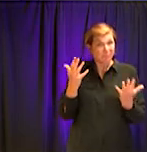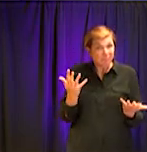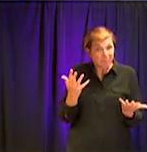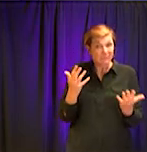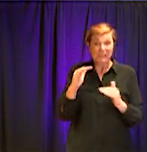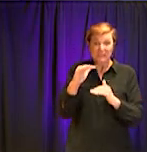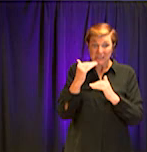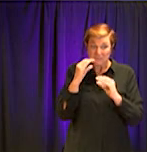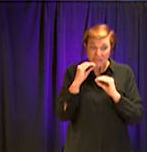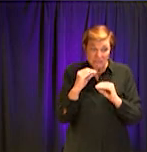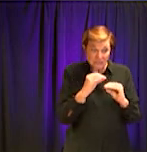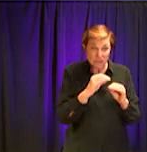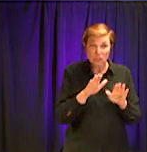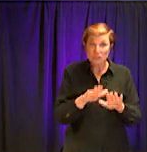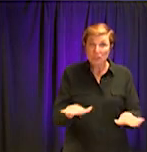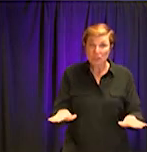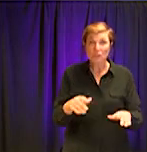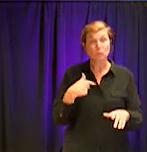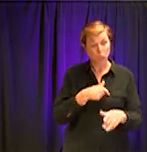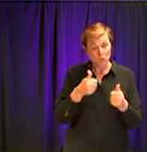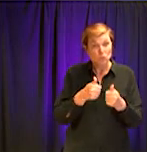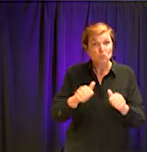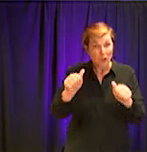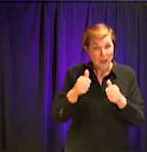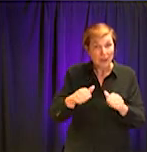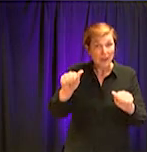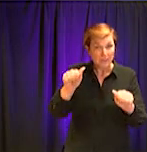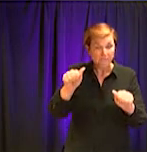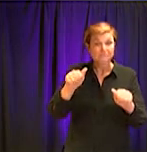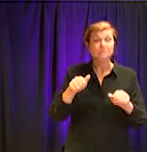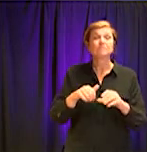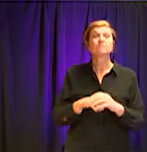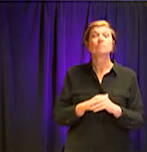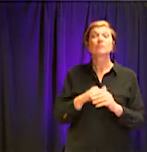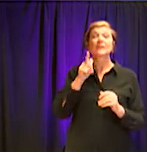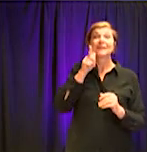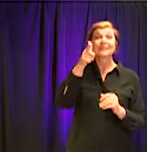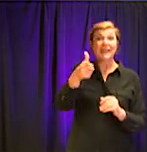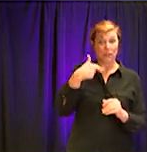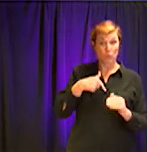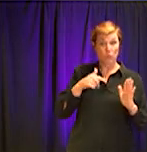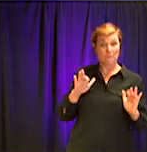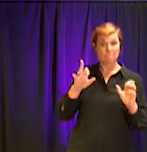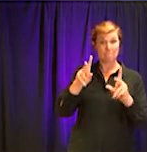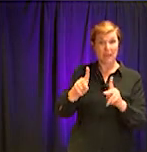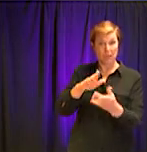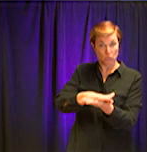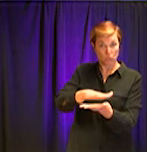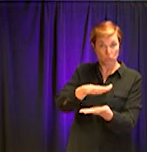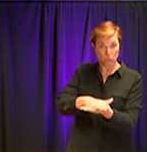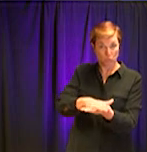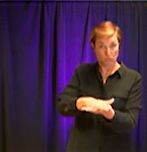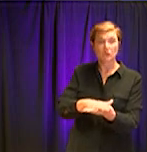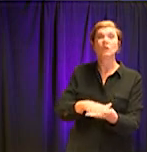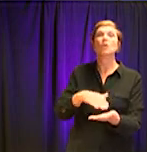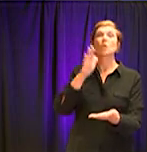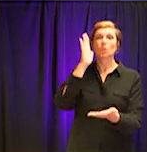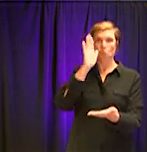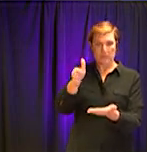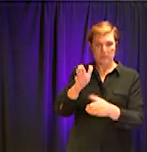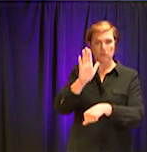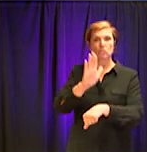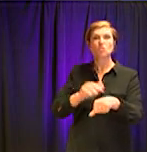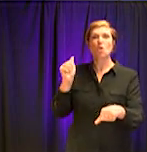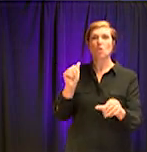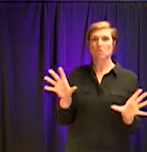they need. But what we will do when we are back in school, we will reconvene the IEP in 504 teams